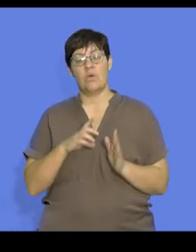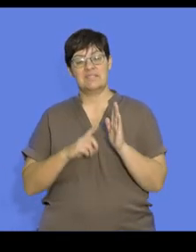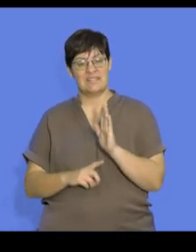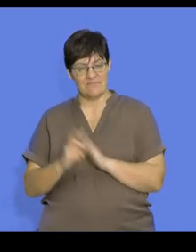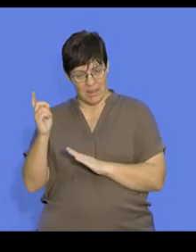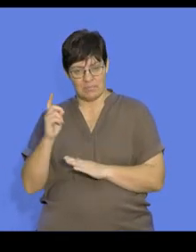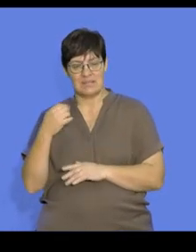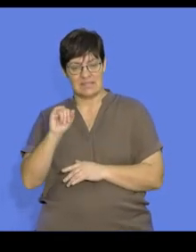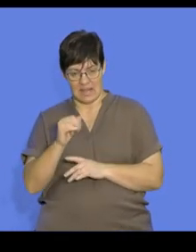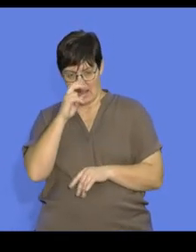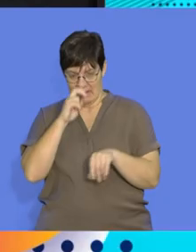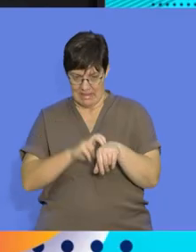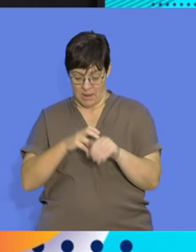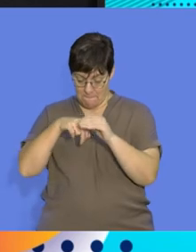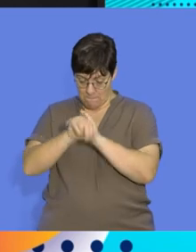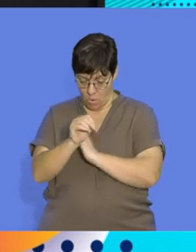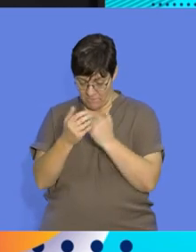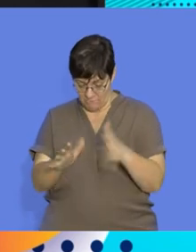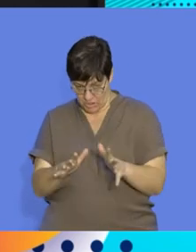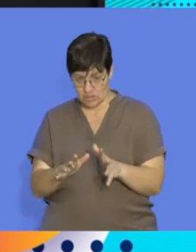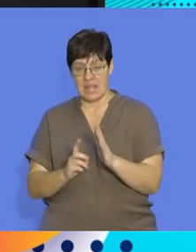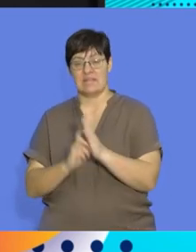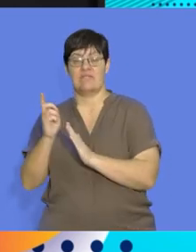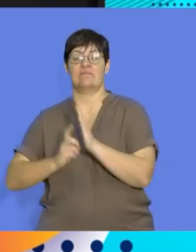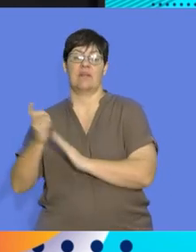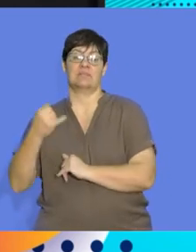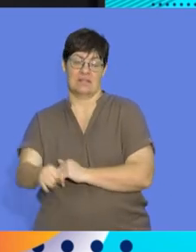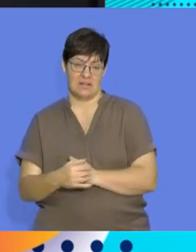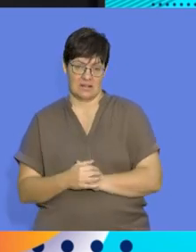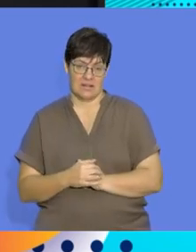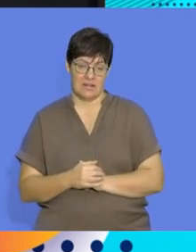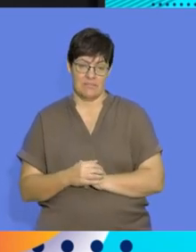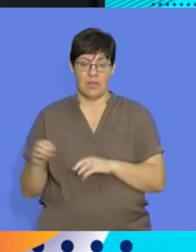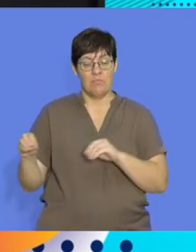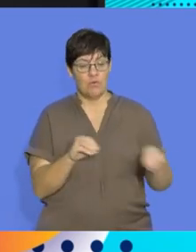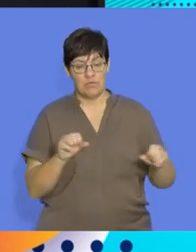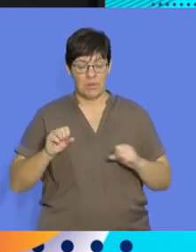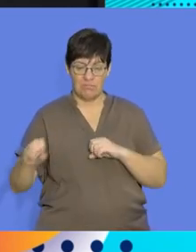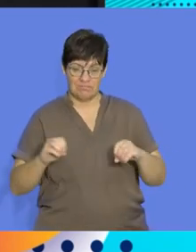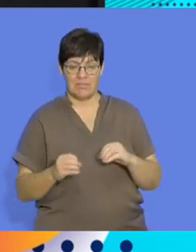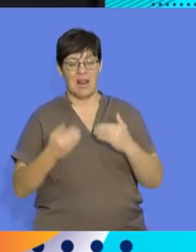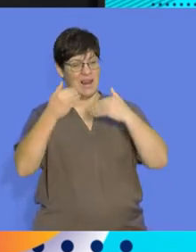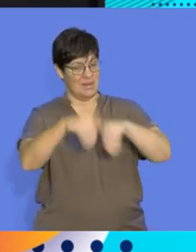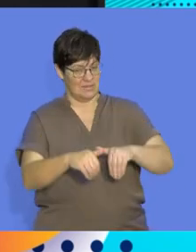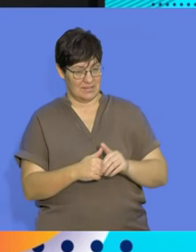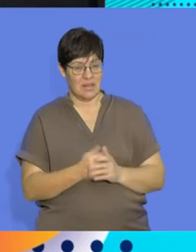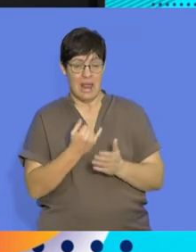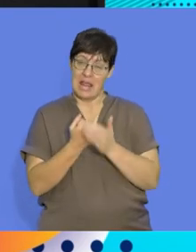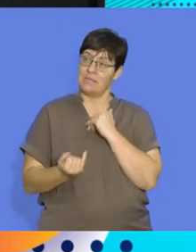or hatched. So there's a lot of development that happens after they are born. So they're born often with very limited movement or the